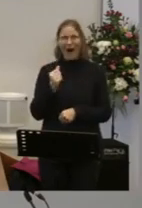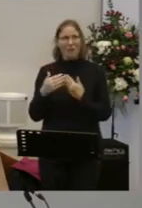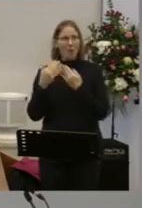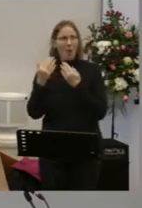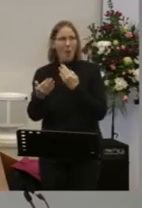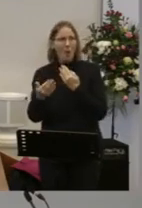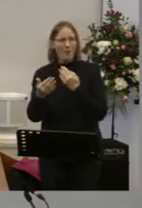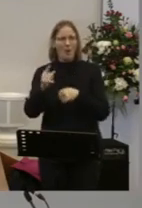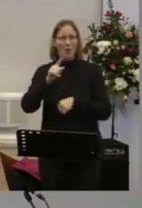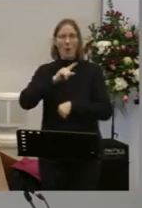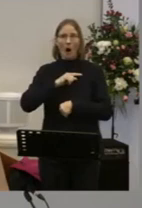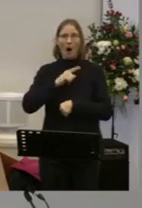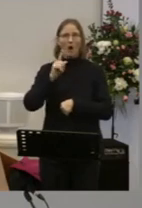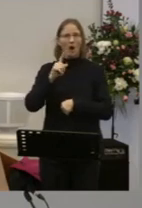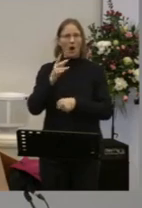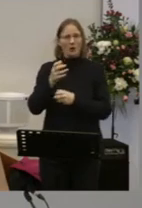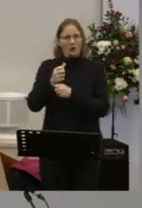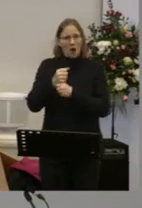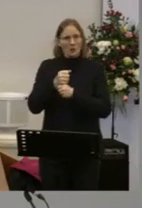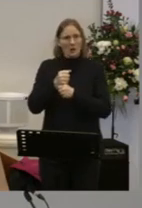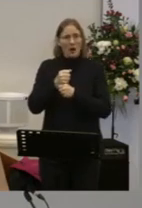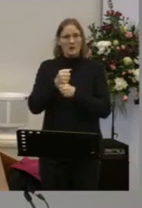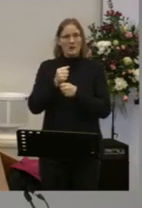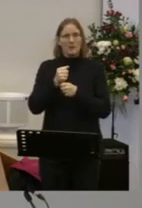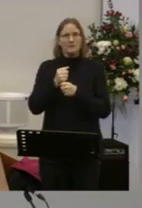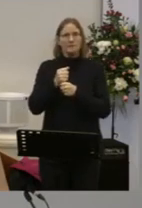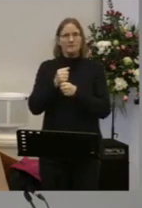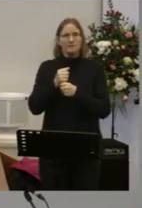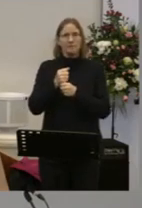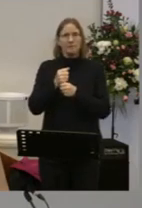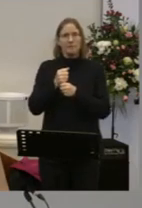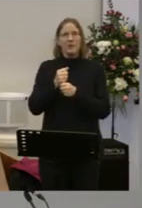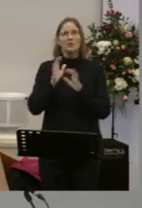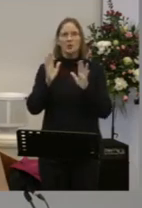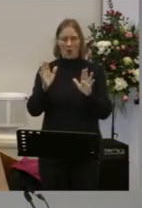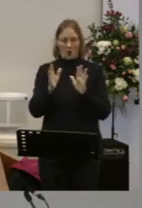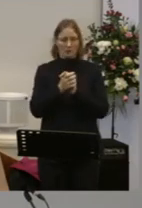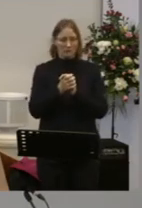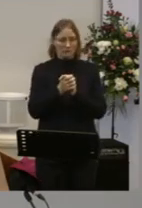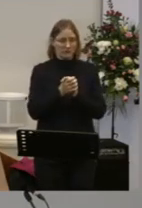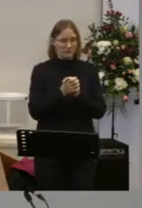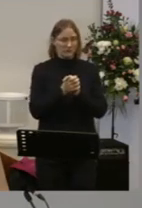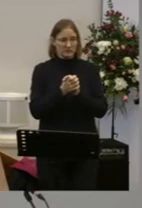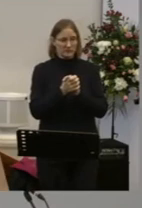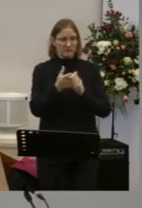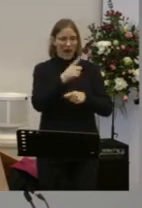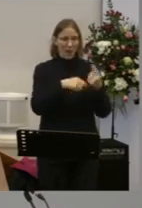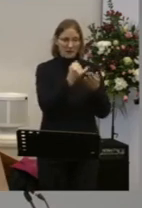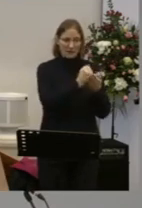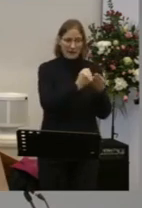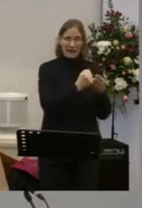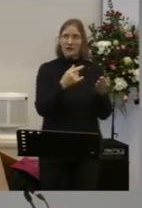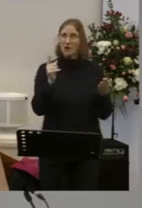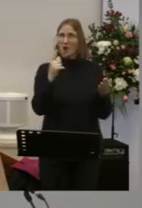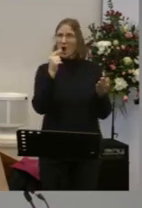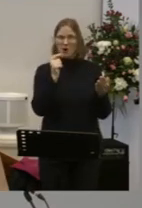Because our adoption means God doesn't just Not treat us Like we do deserve But He treats